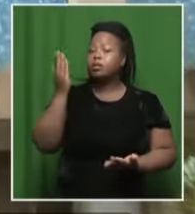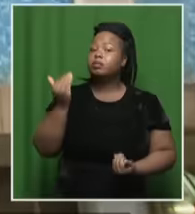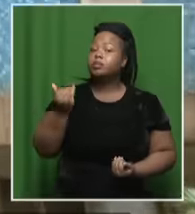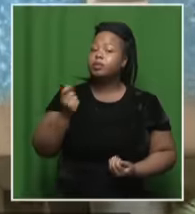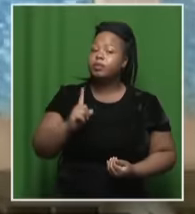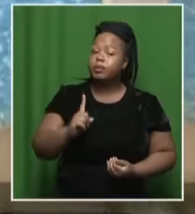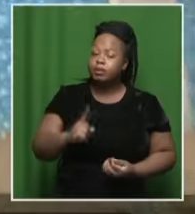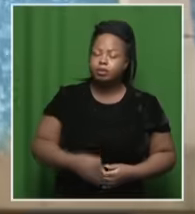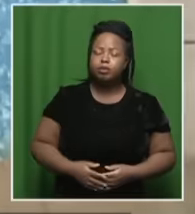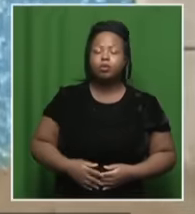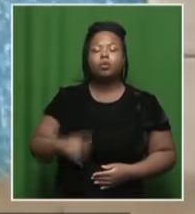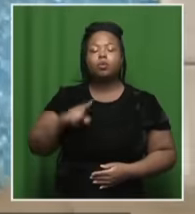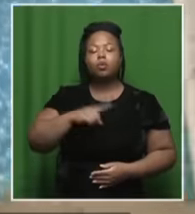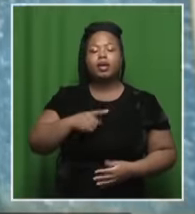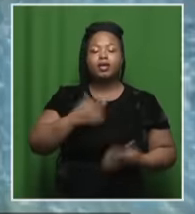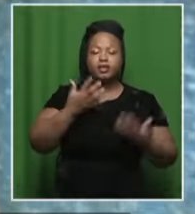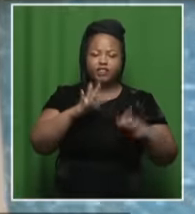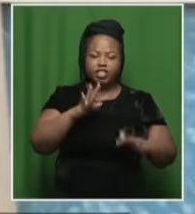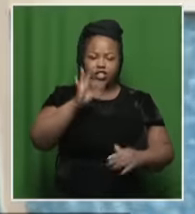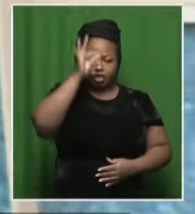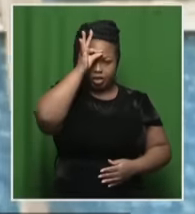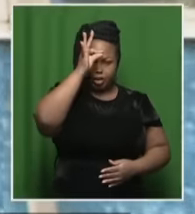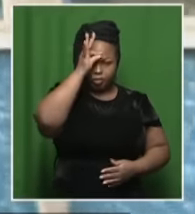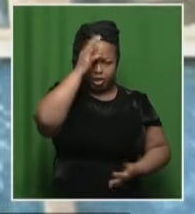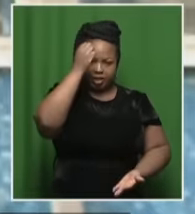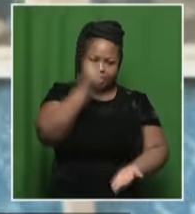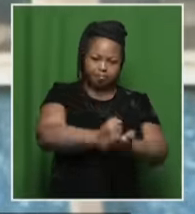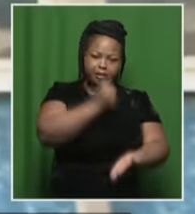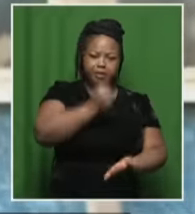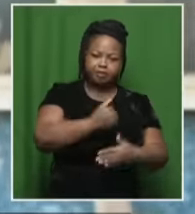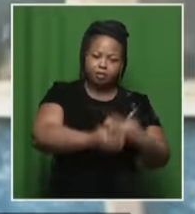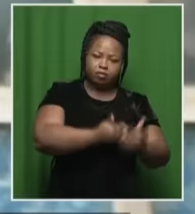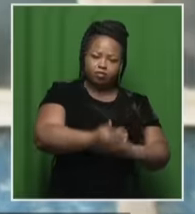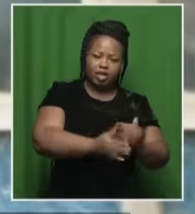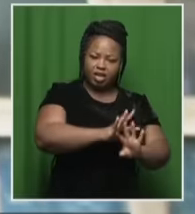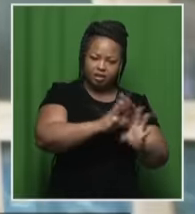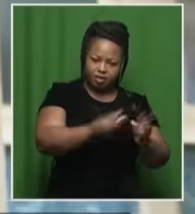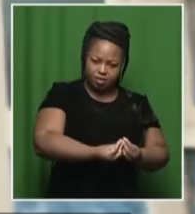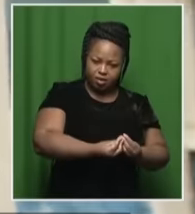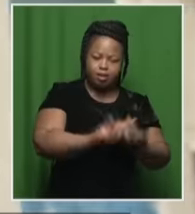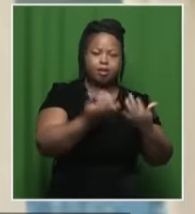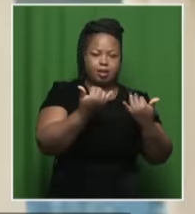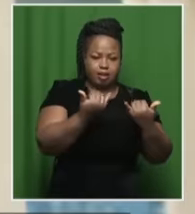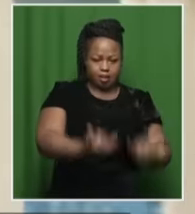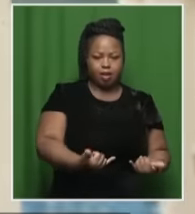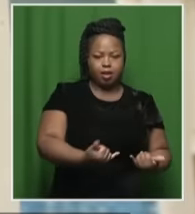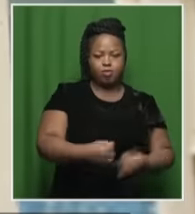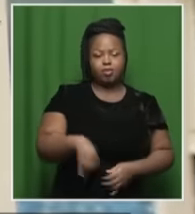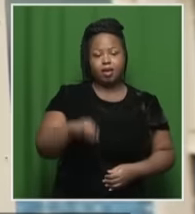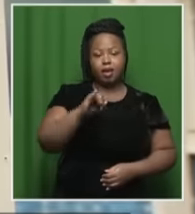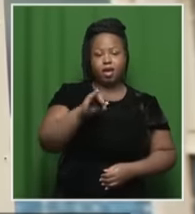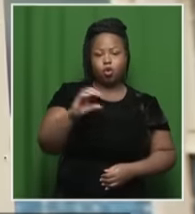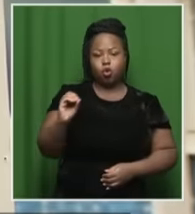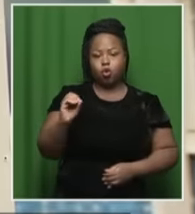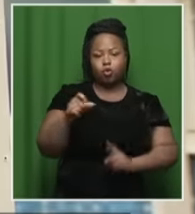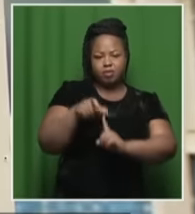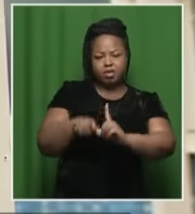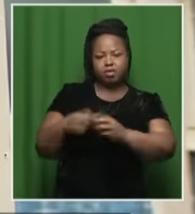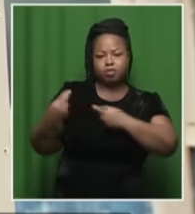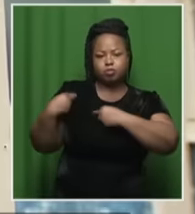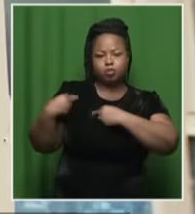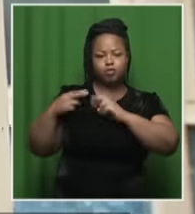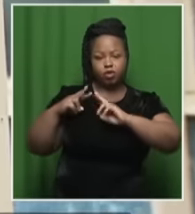Now that she has been processed from the Littleton Police Station, ideally, the I.O., who would have the docket,